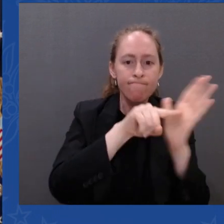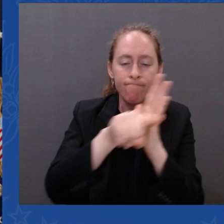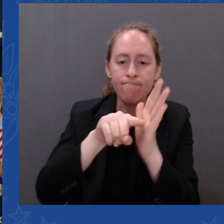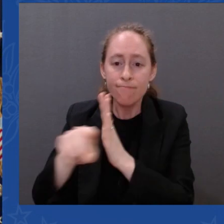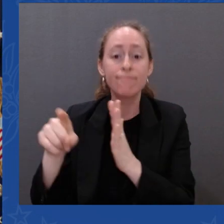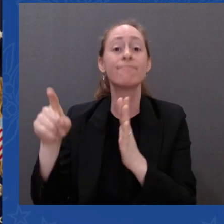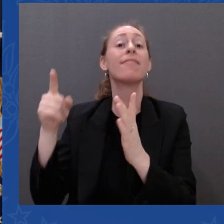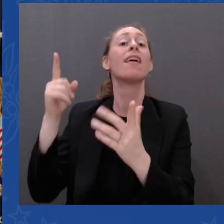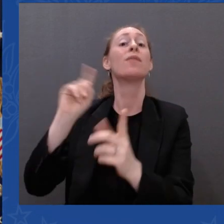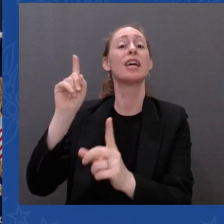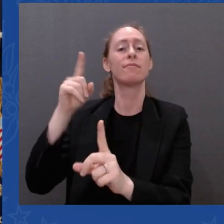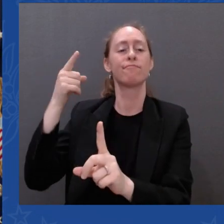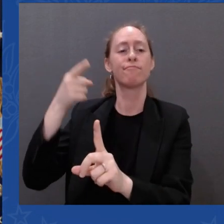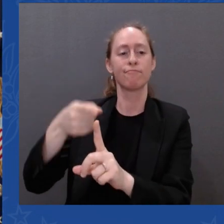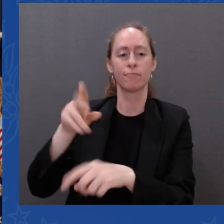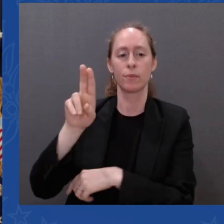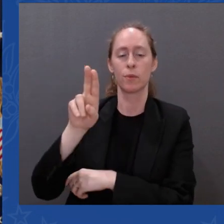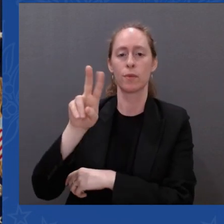An elementary school.